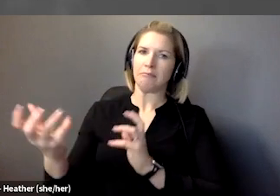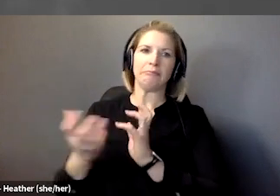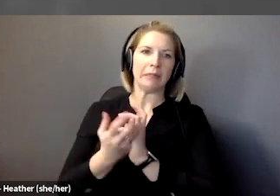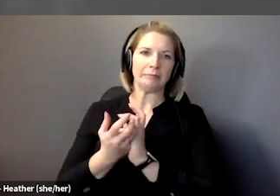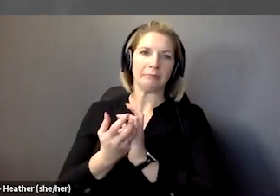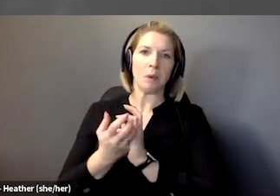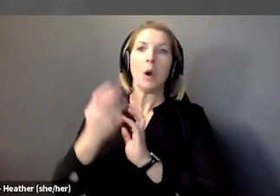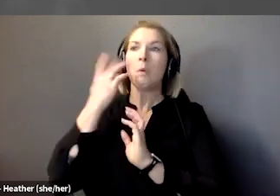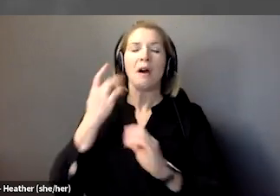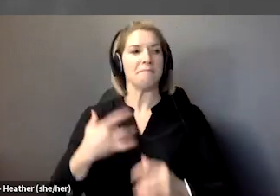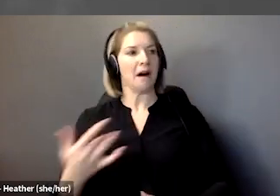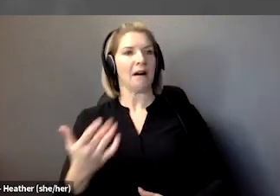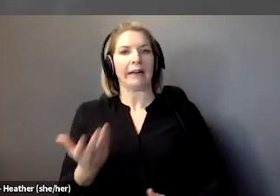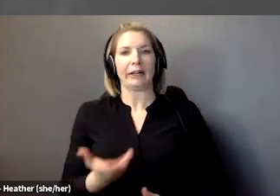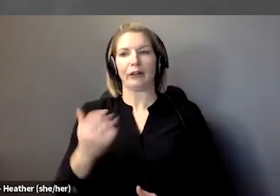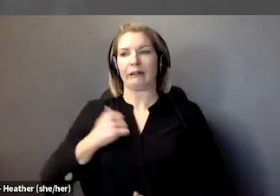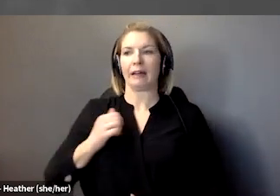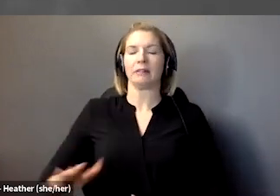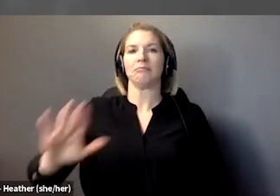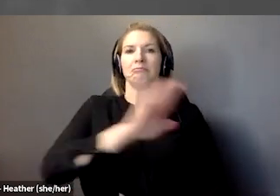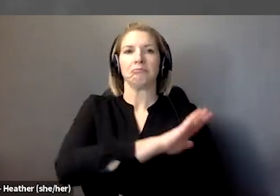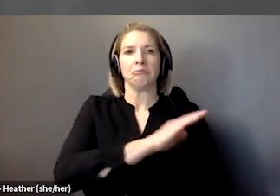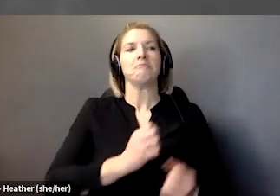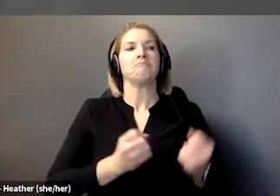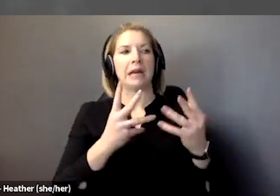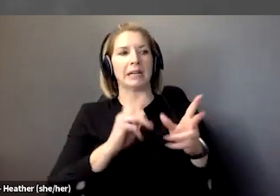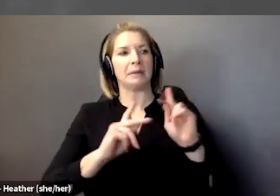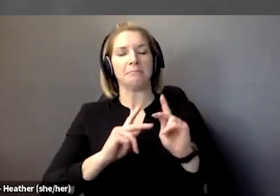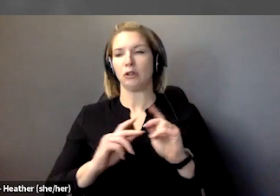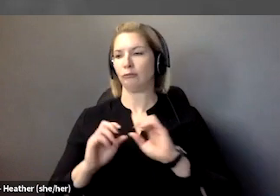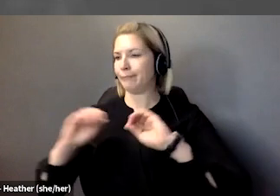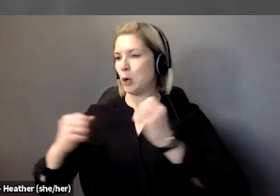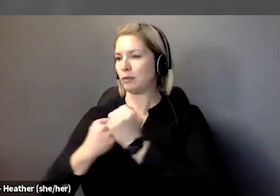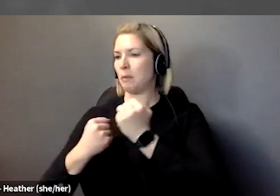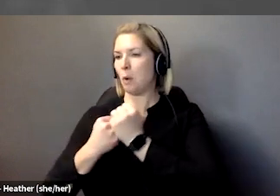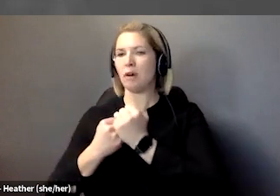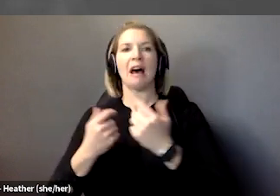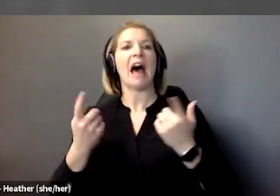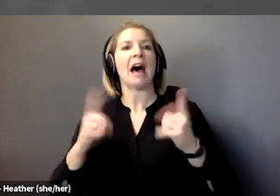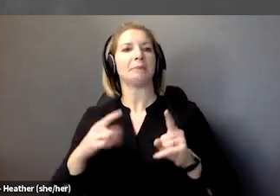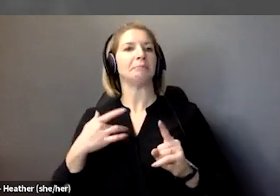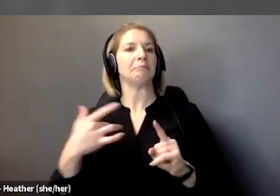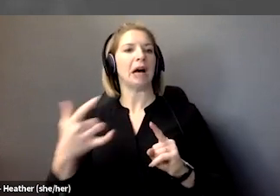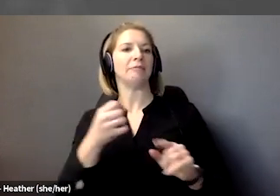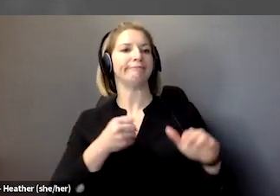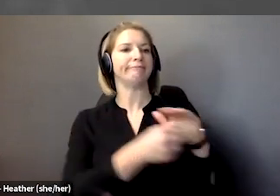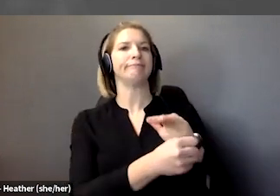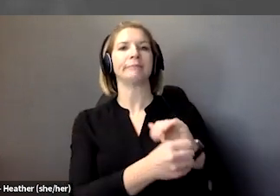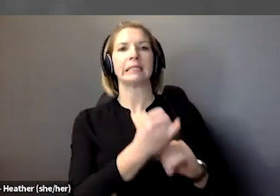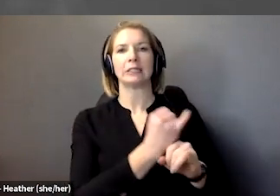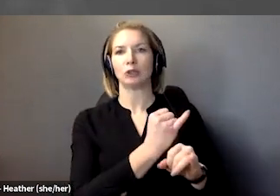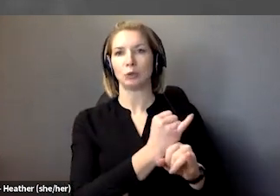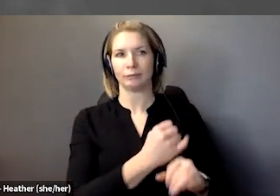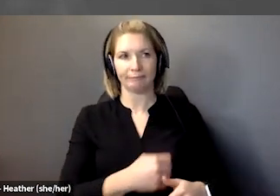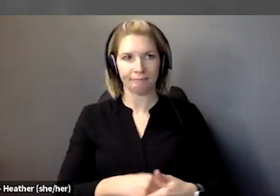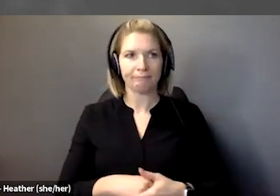because there's a lack, a chronic lack of support to live in the community. Jonathan. just to